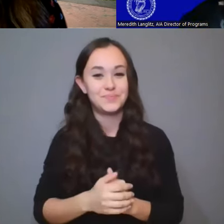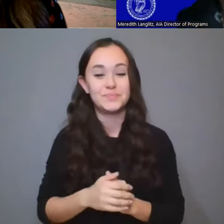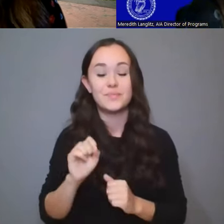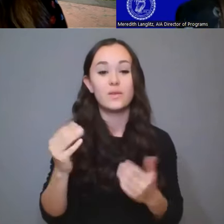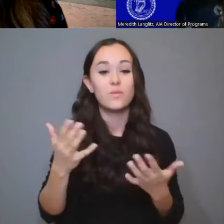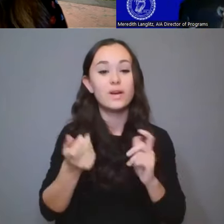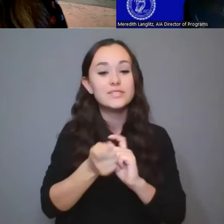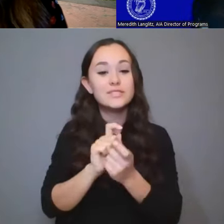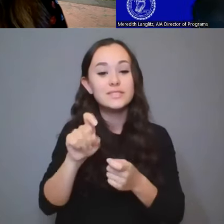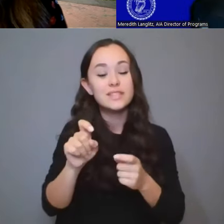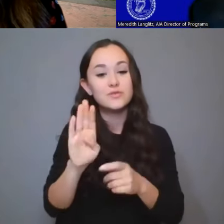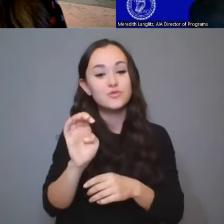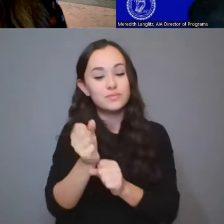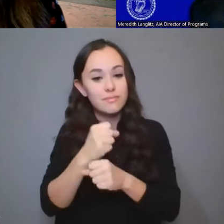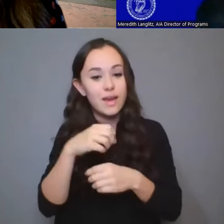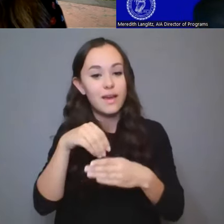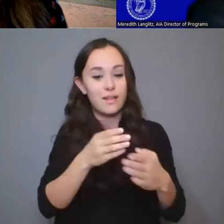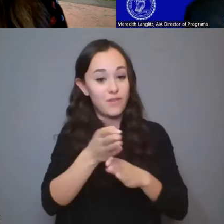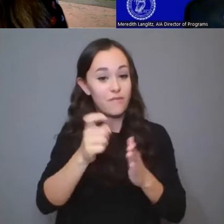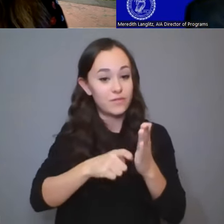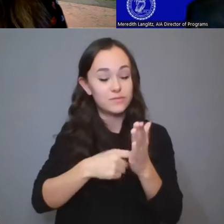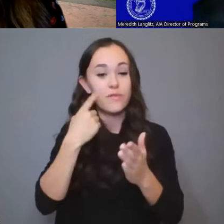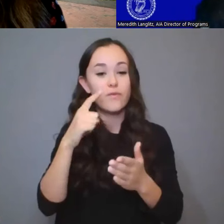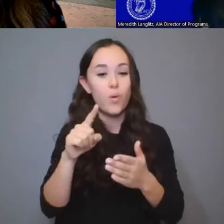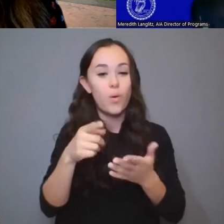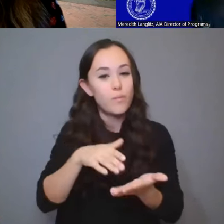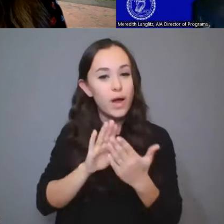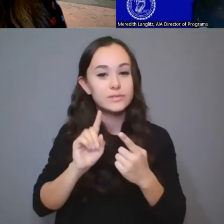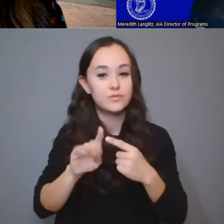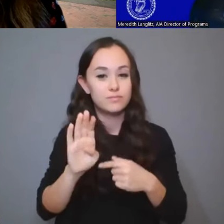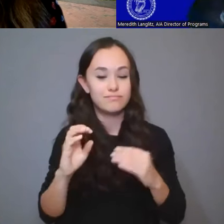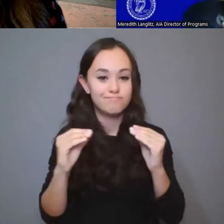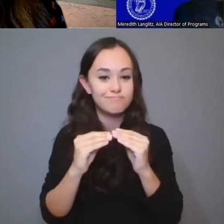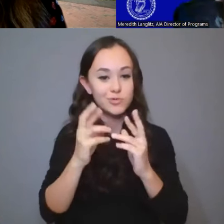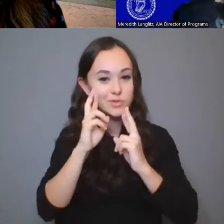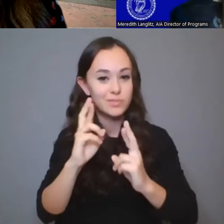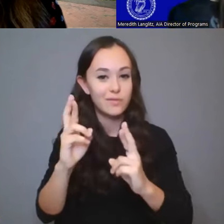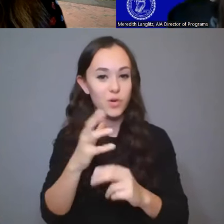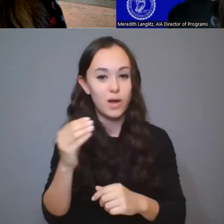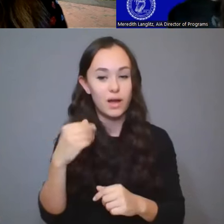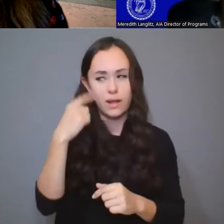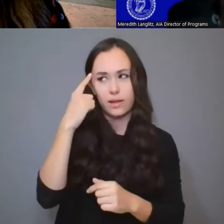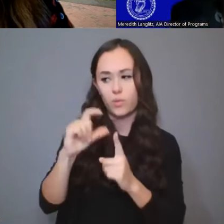to be made in the field of archaeology for the practice to be more respectful and less, I'm assuming it's going be destructive?